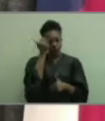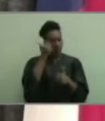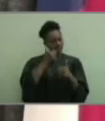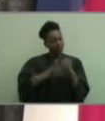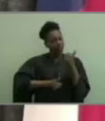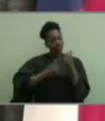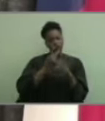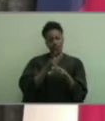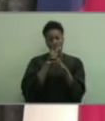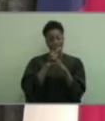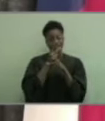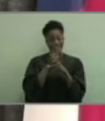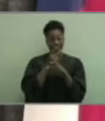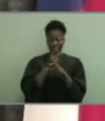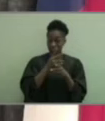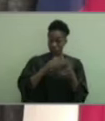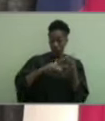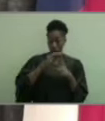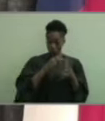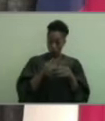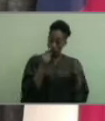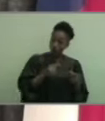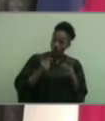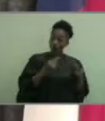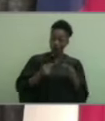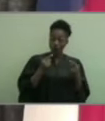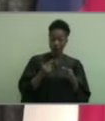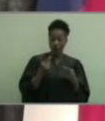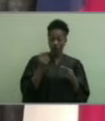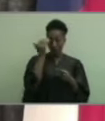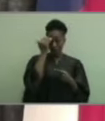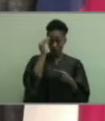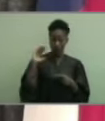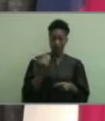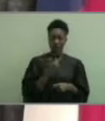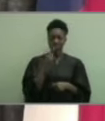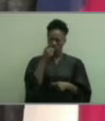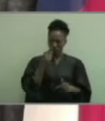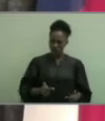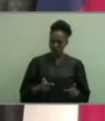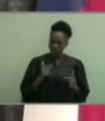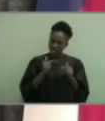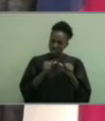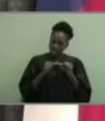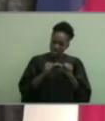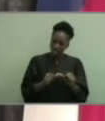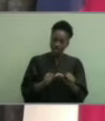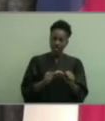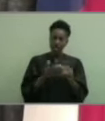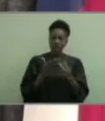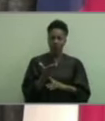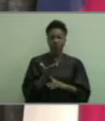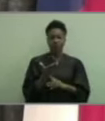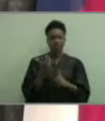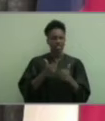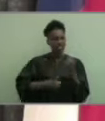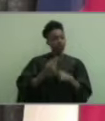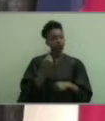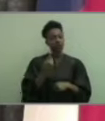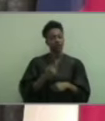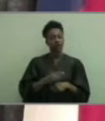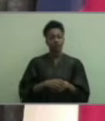storm known to us all. And you survived it. You survived each one.